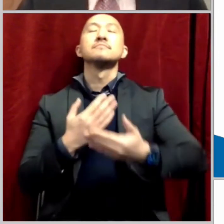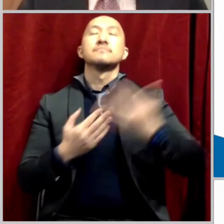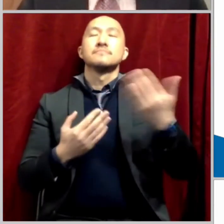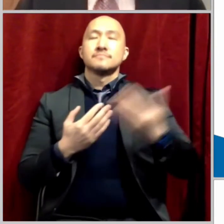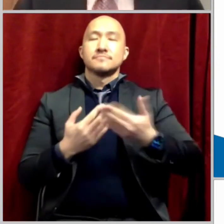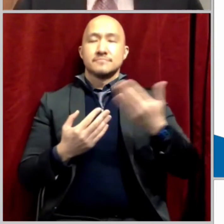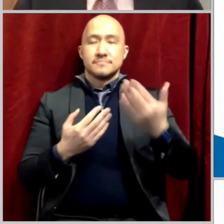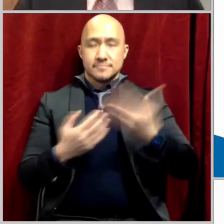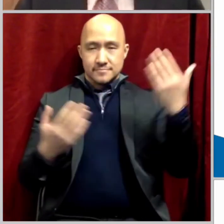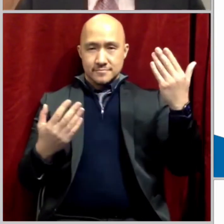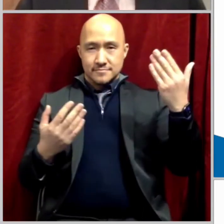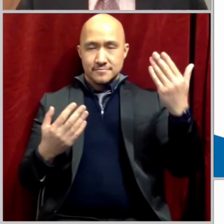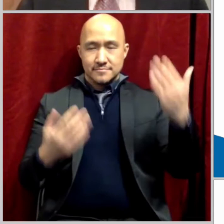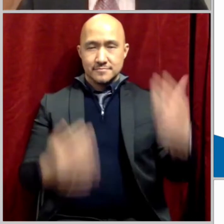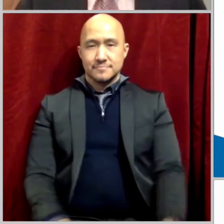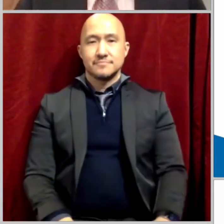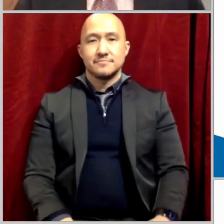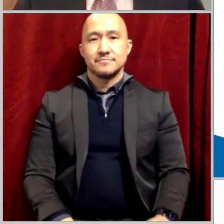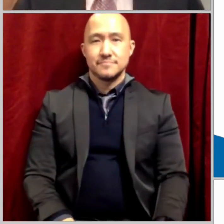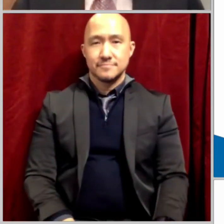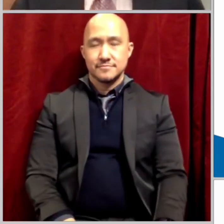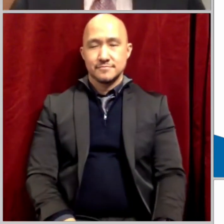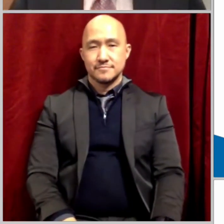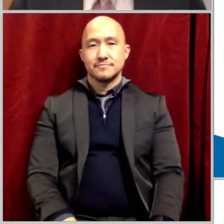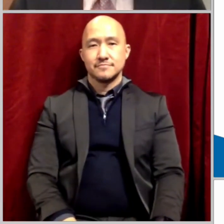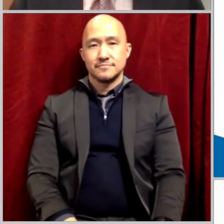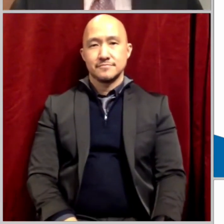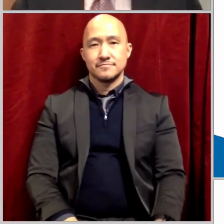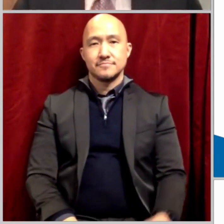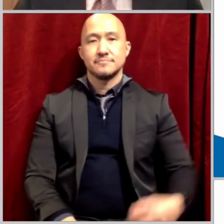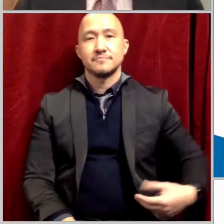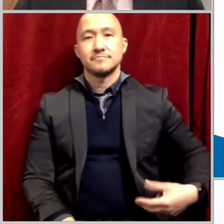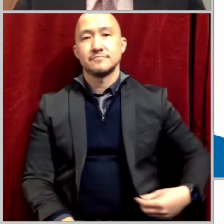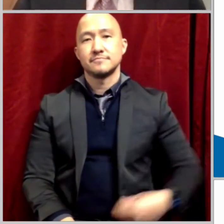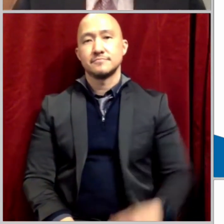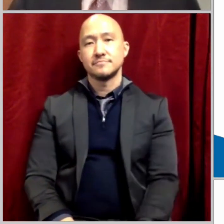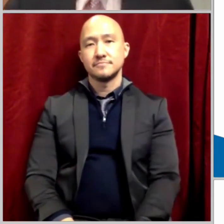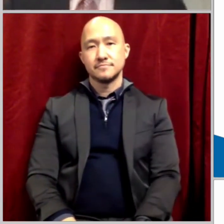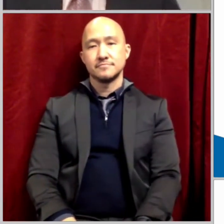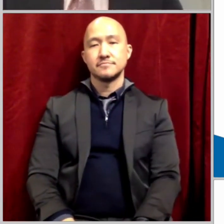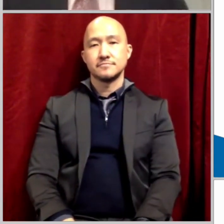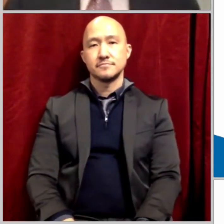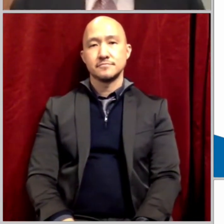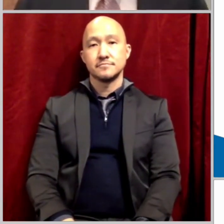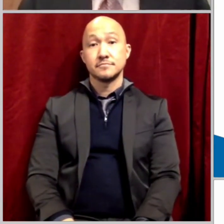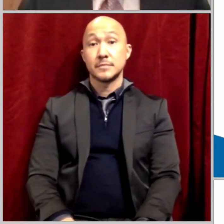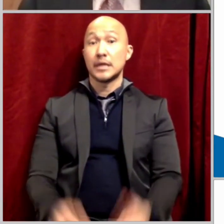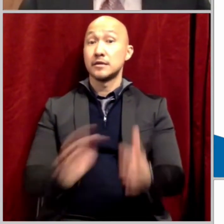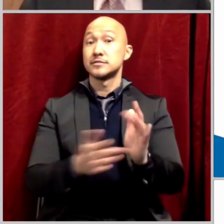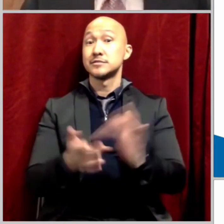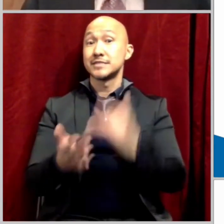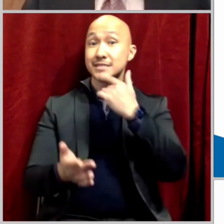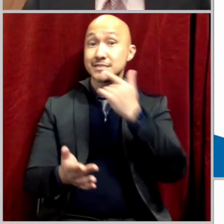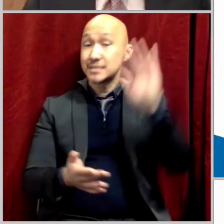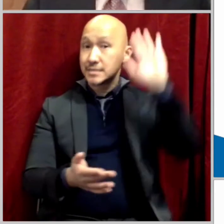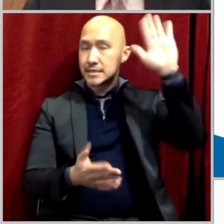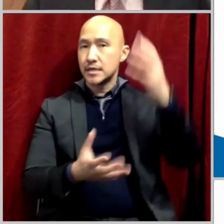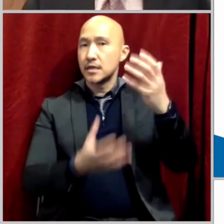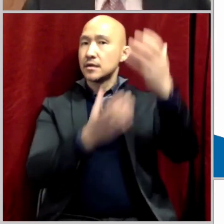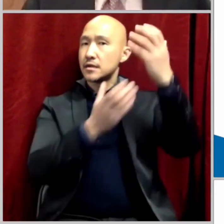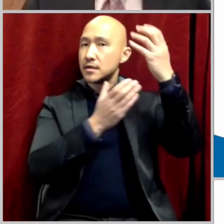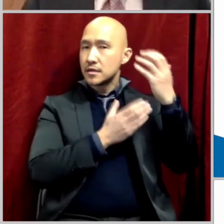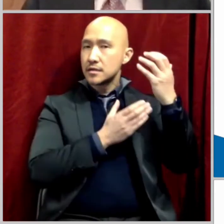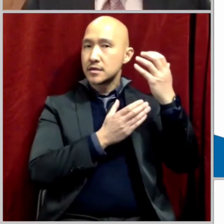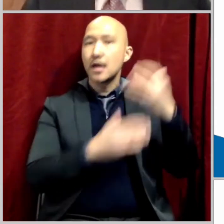Greek word for easy is kind. And Jesus is kind to us. His burden is kind. And his kindness is seen most clearly